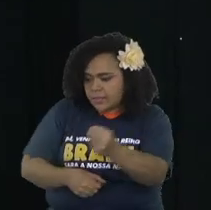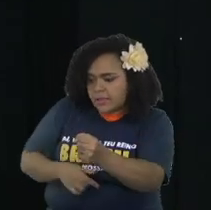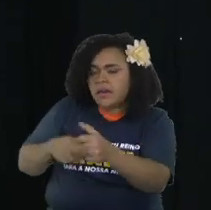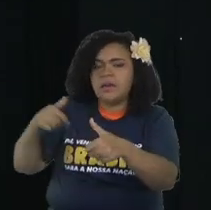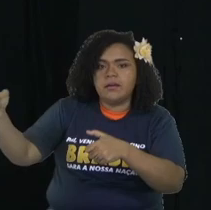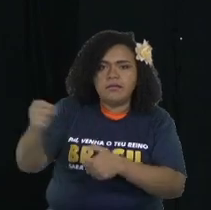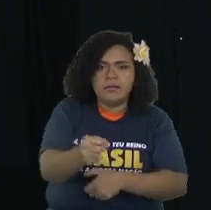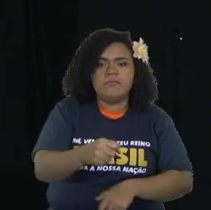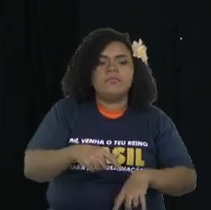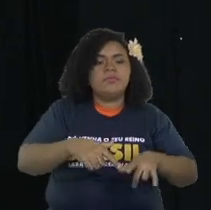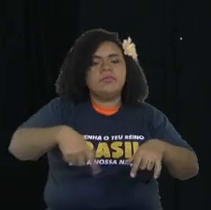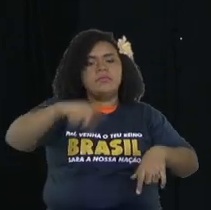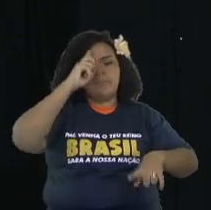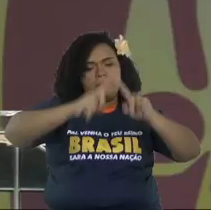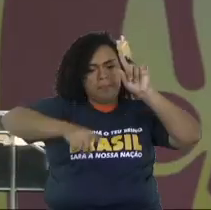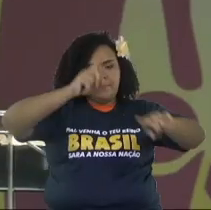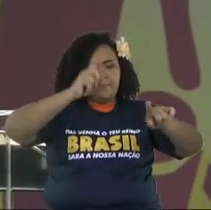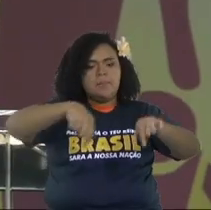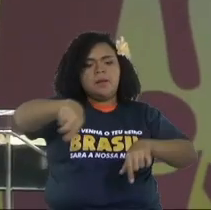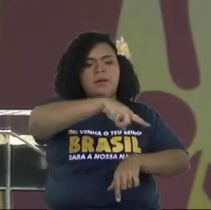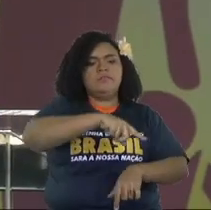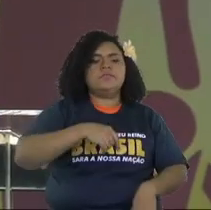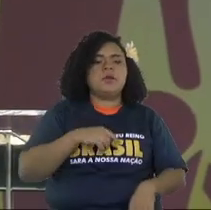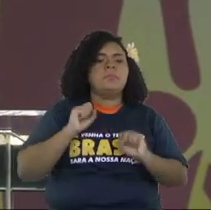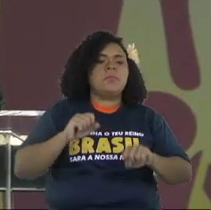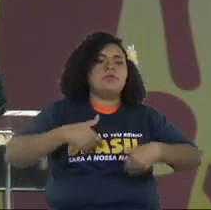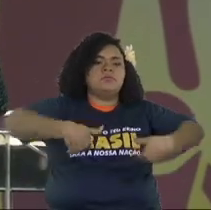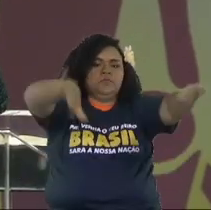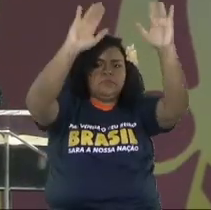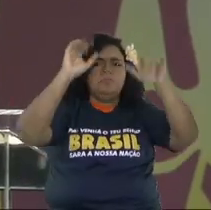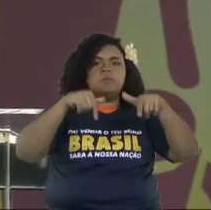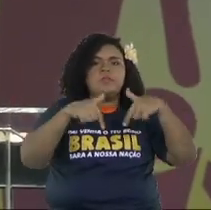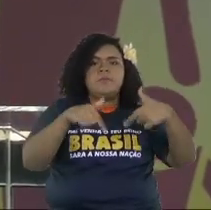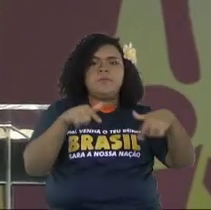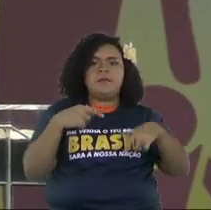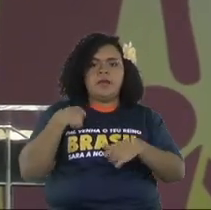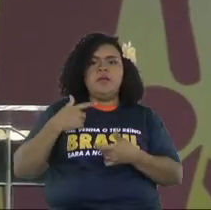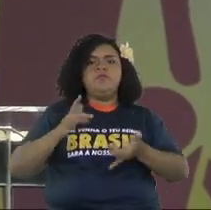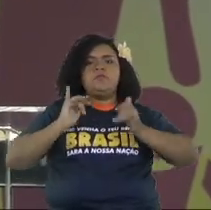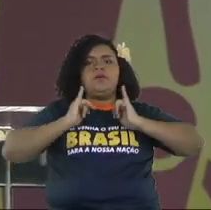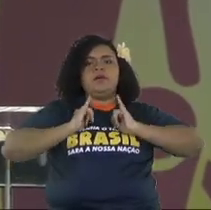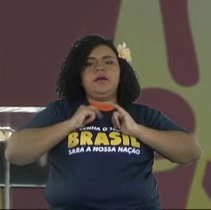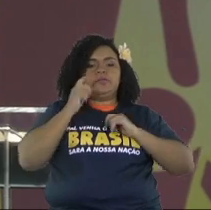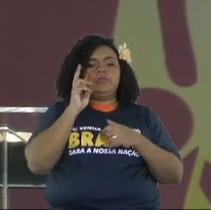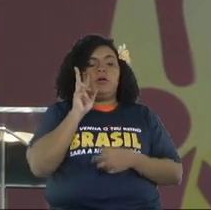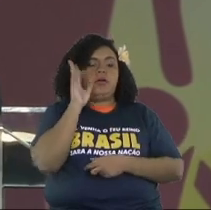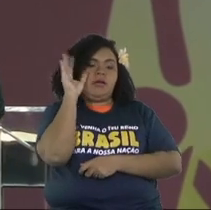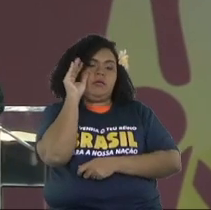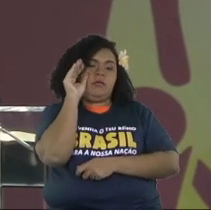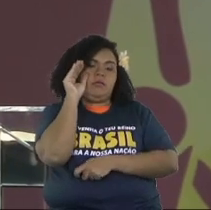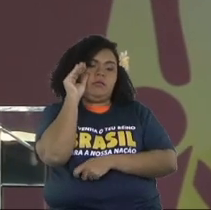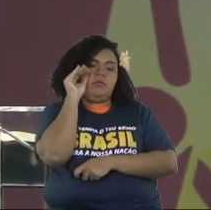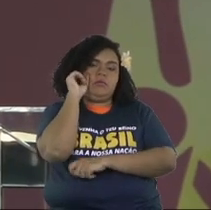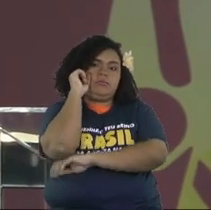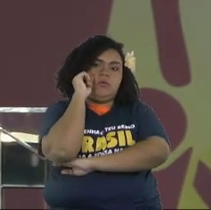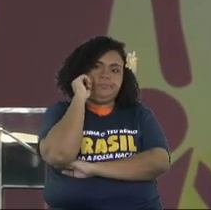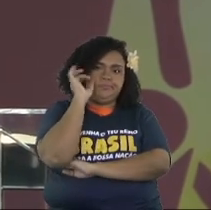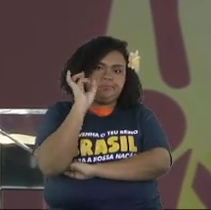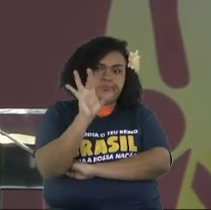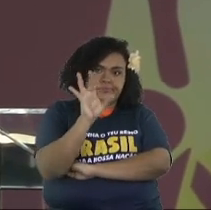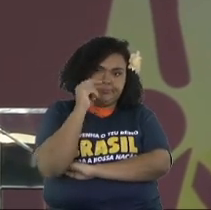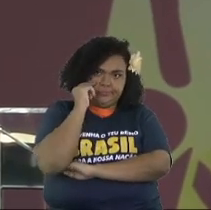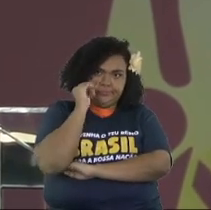with a chair. He was just looking if there